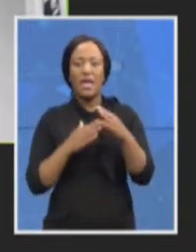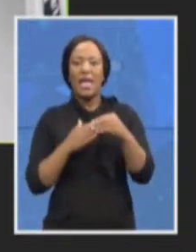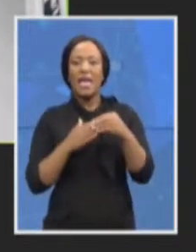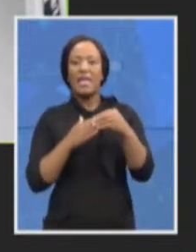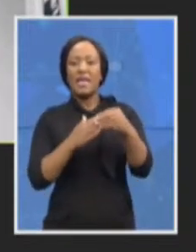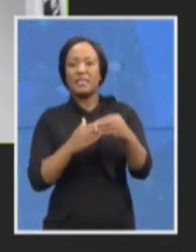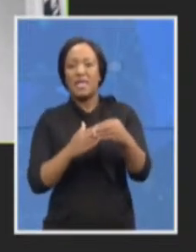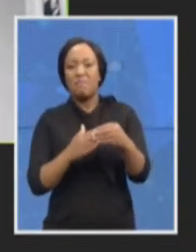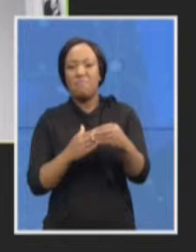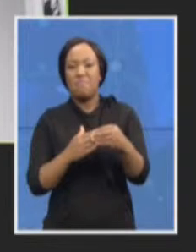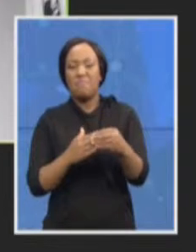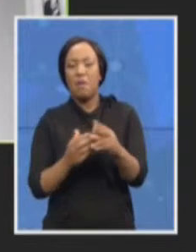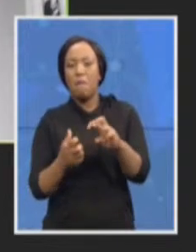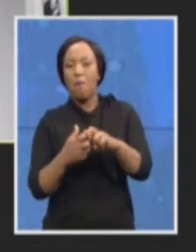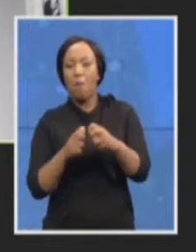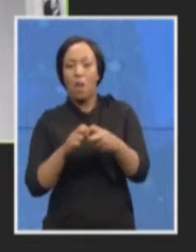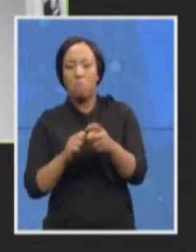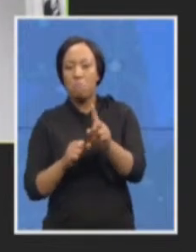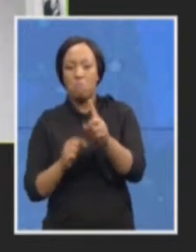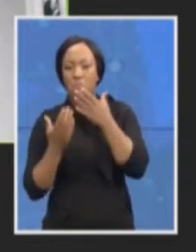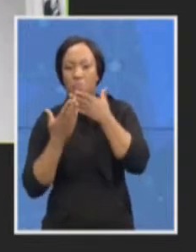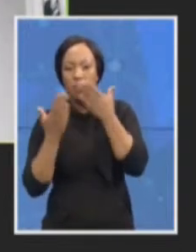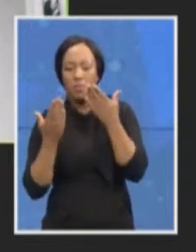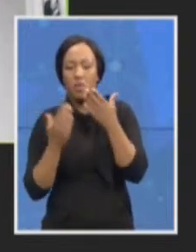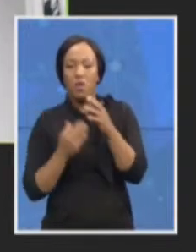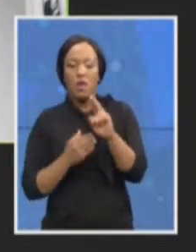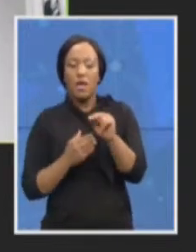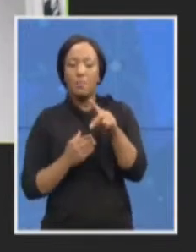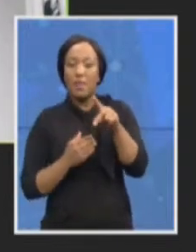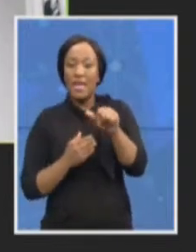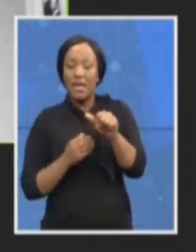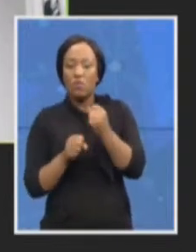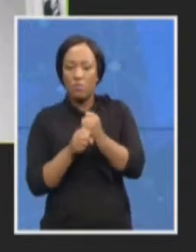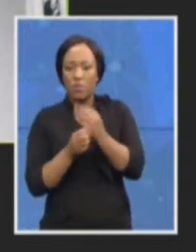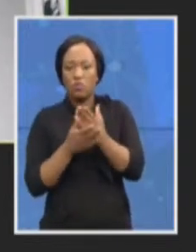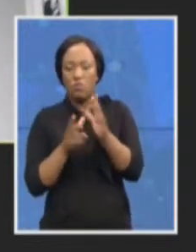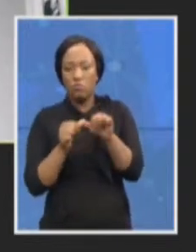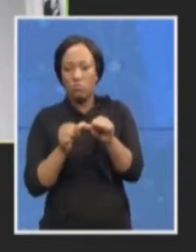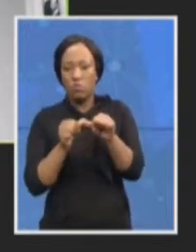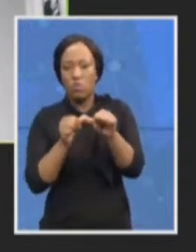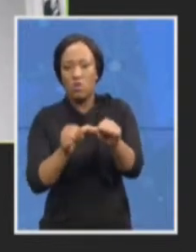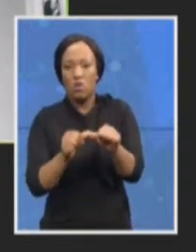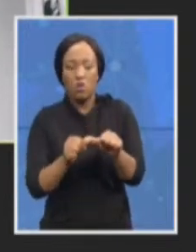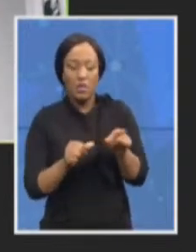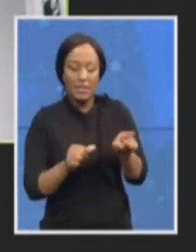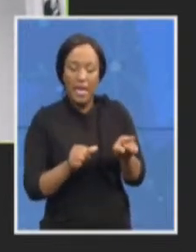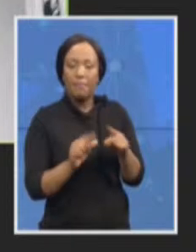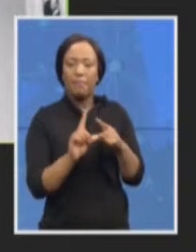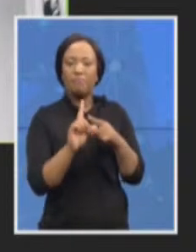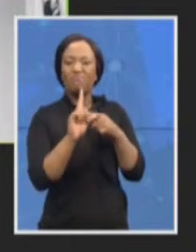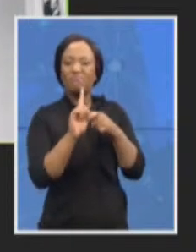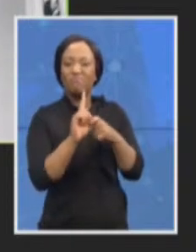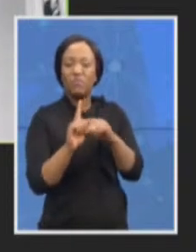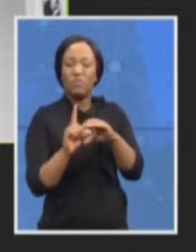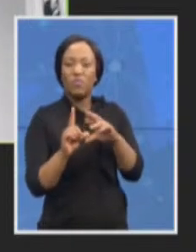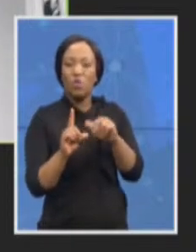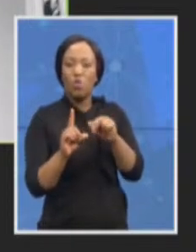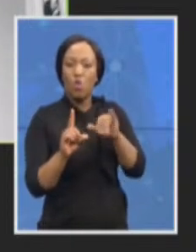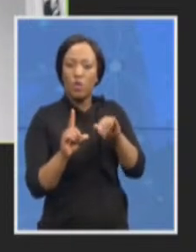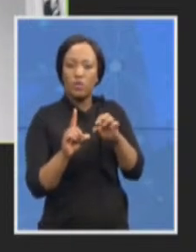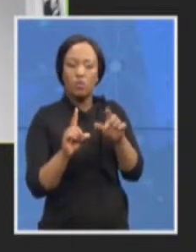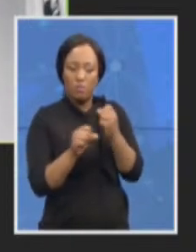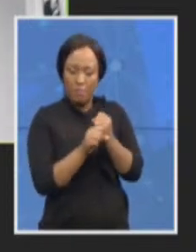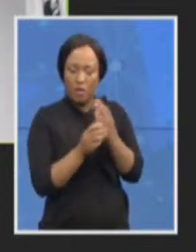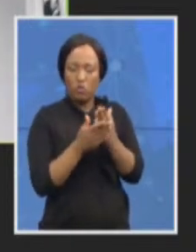continuity together with Advocate Cronia in the next three months and stability in the ID. A detailed transition plan will